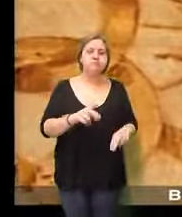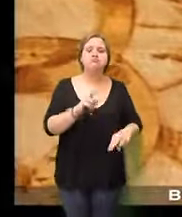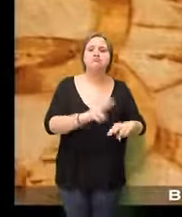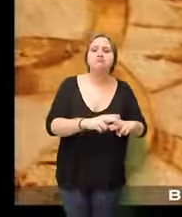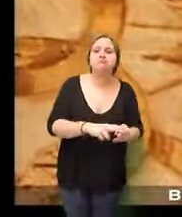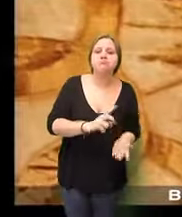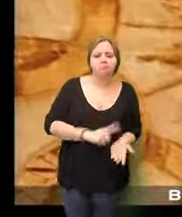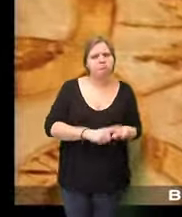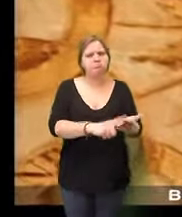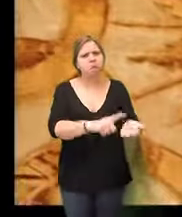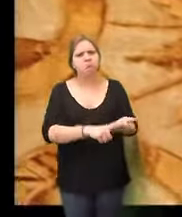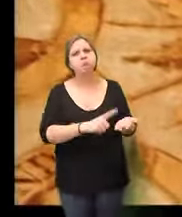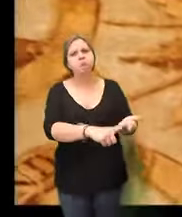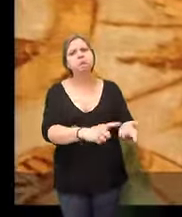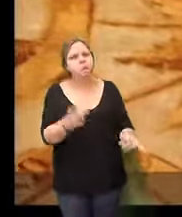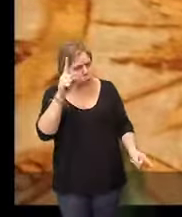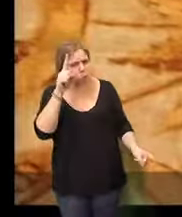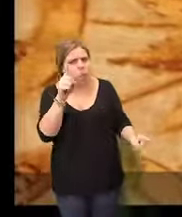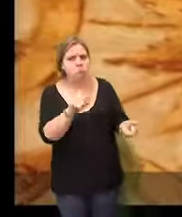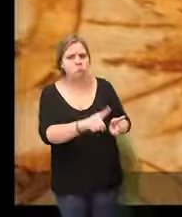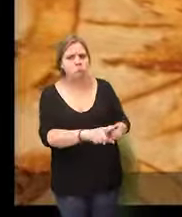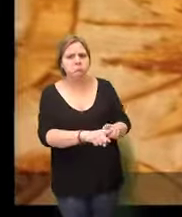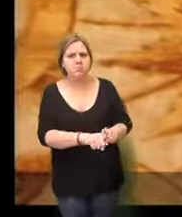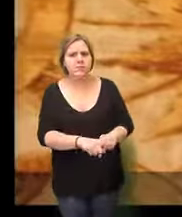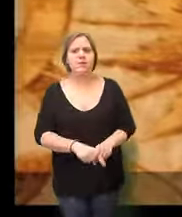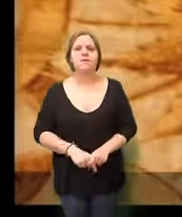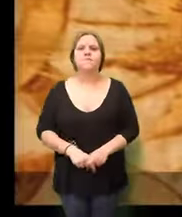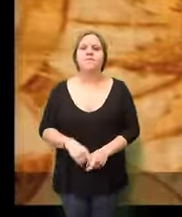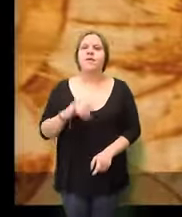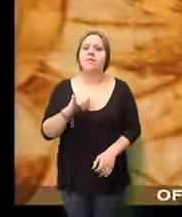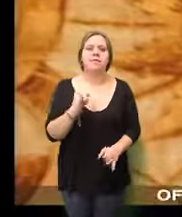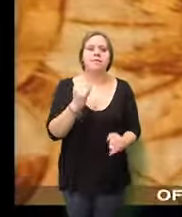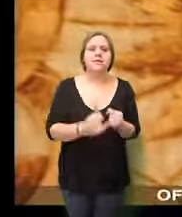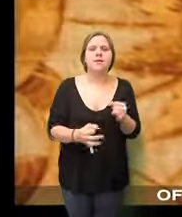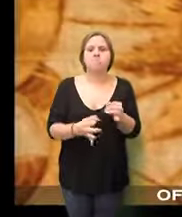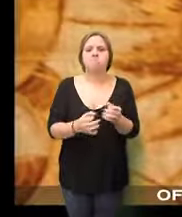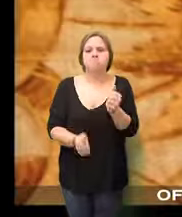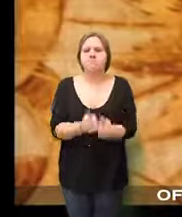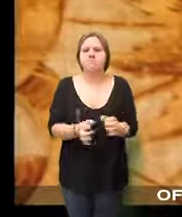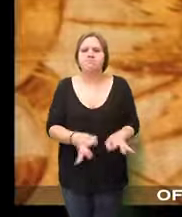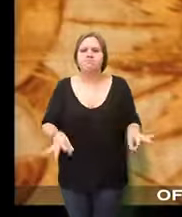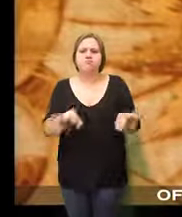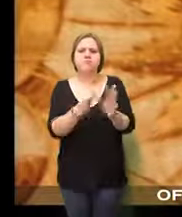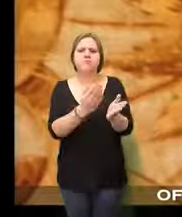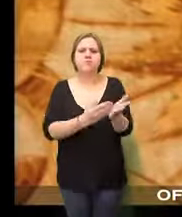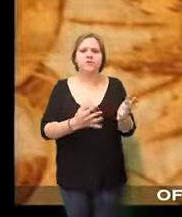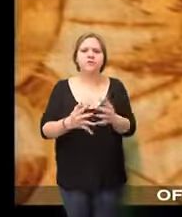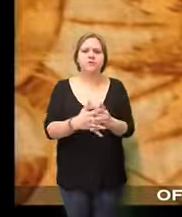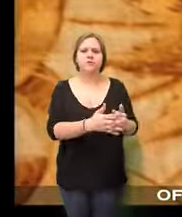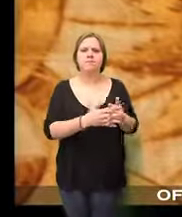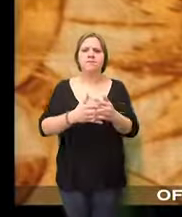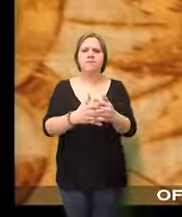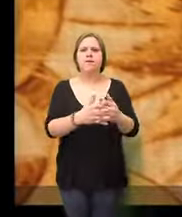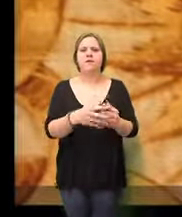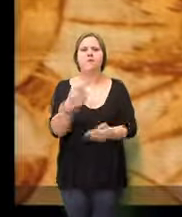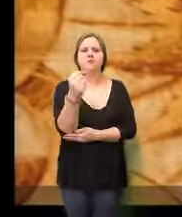but words and pamphlets it is the last and greatest battle of the American Revolution